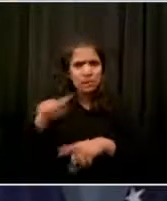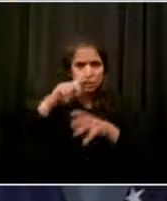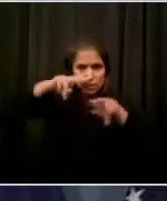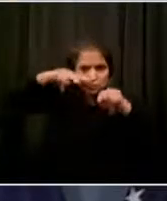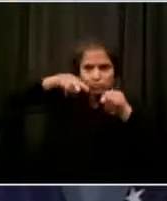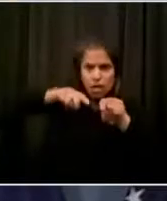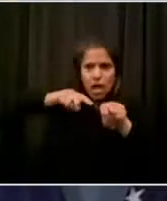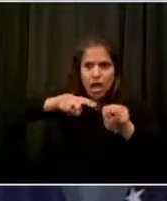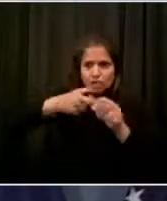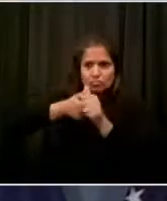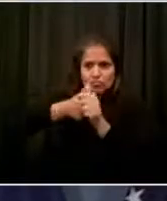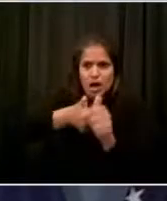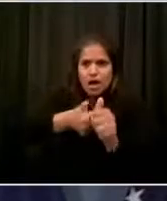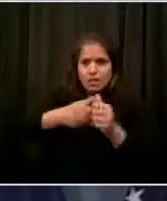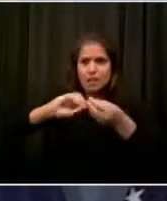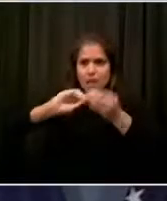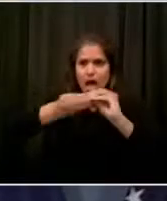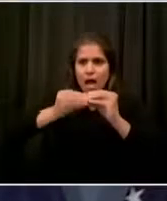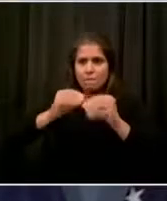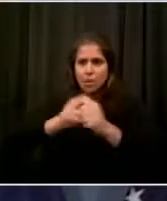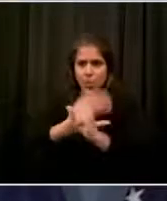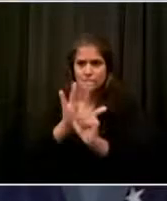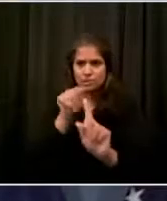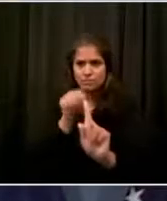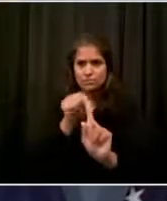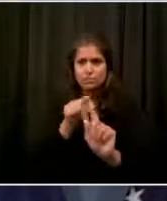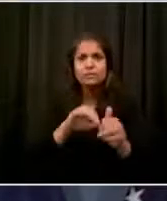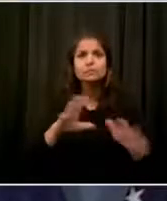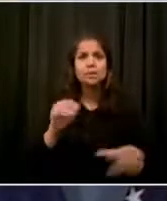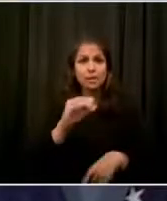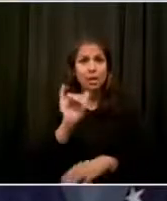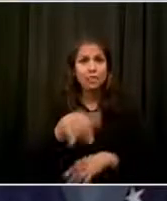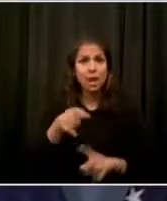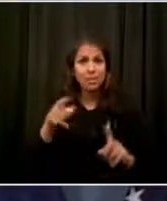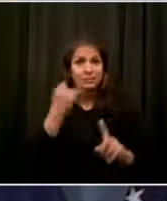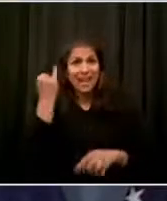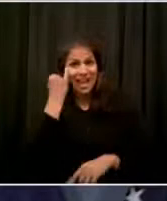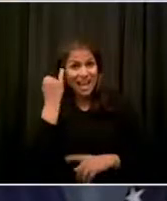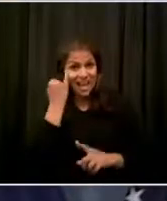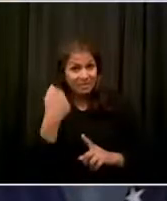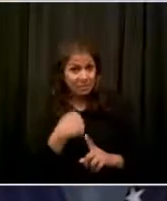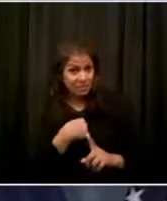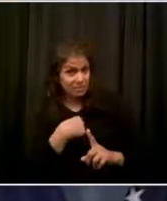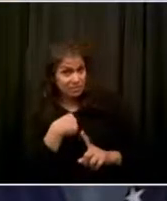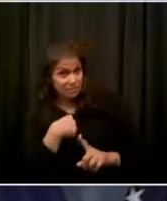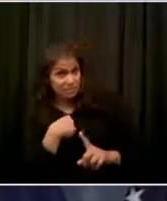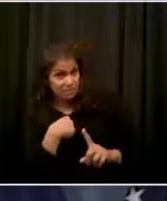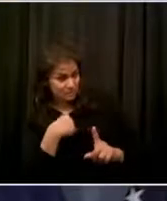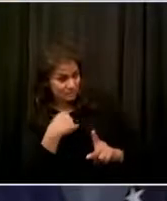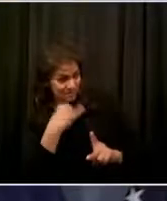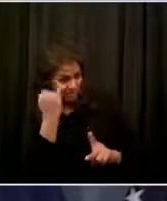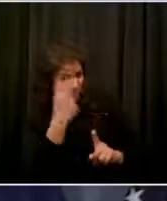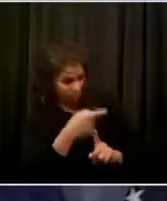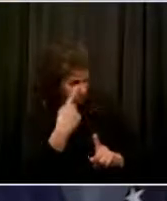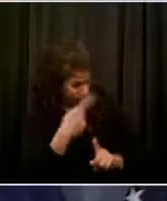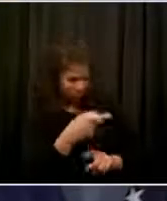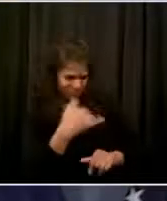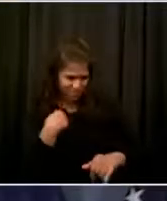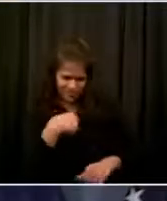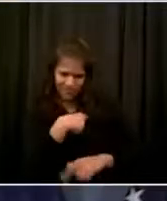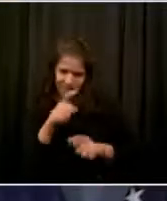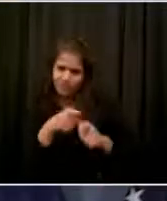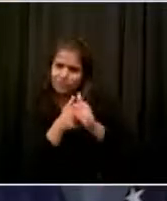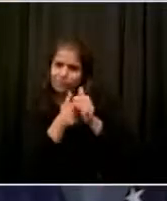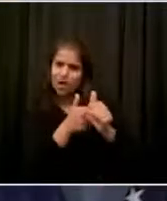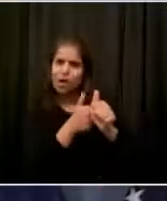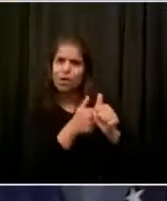So we'll make sure you get that follow up discussion. I'm not sure you understood my question. I thought I did, but try